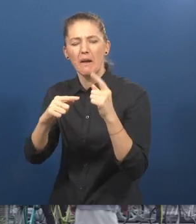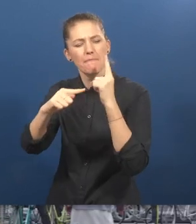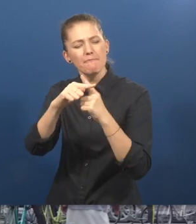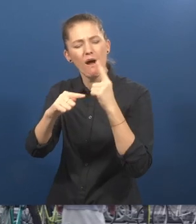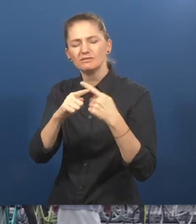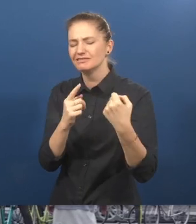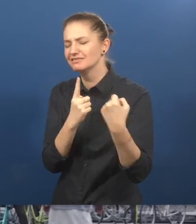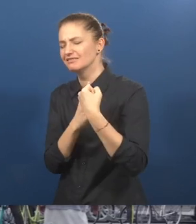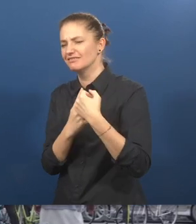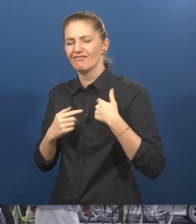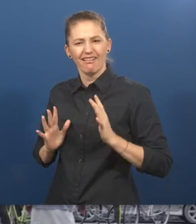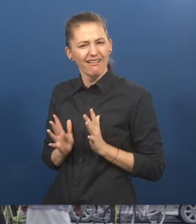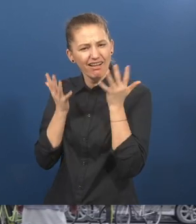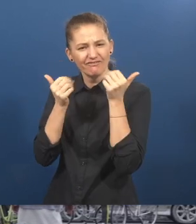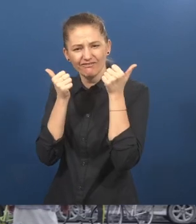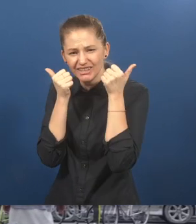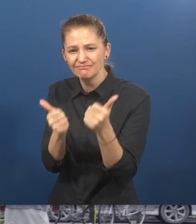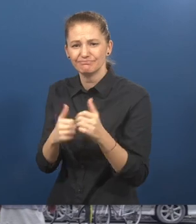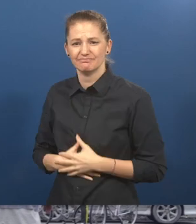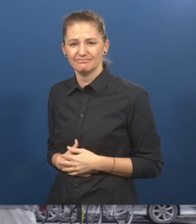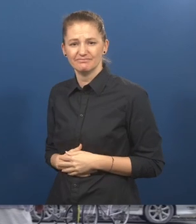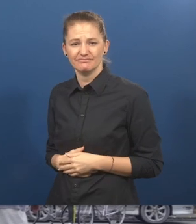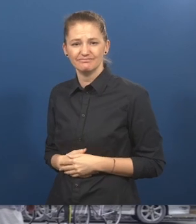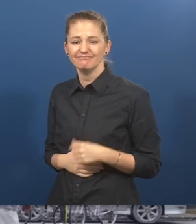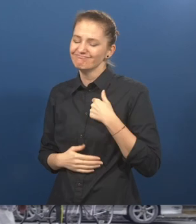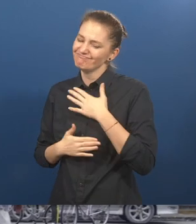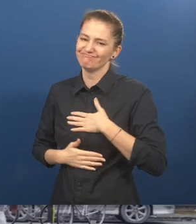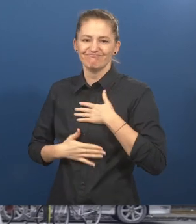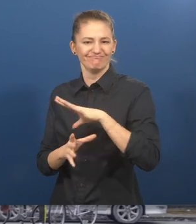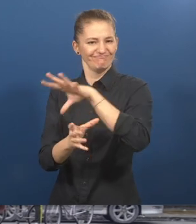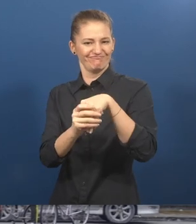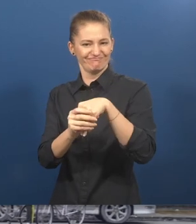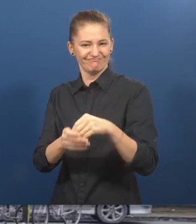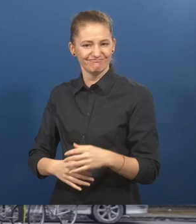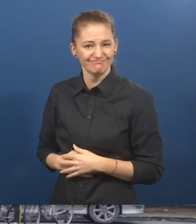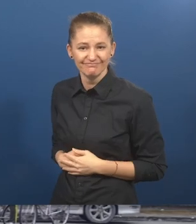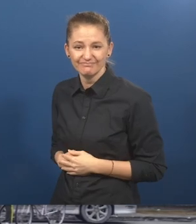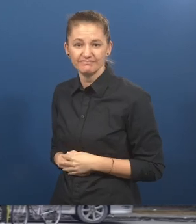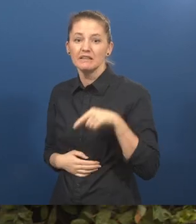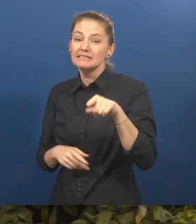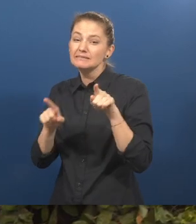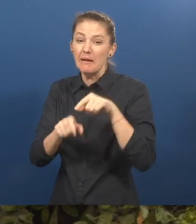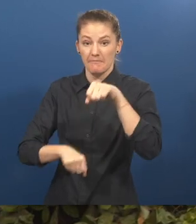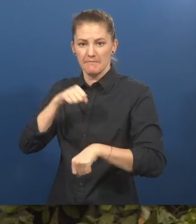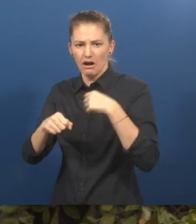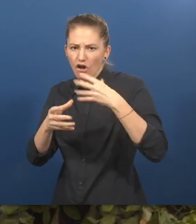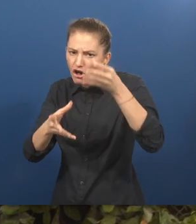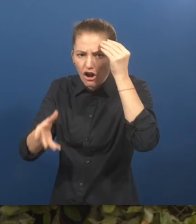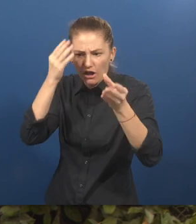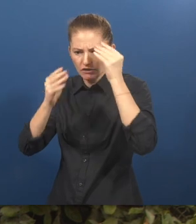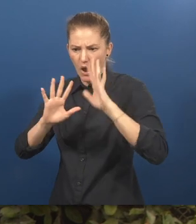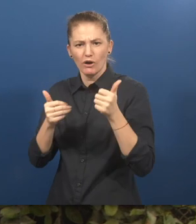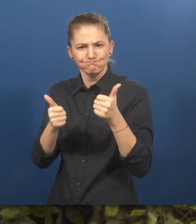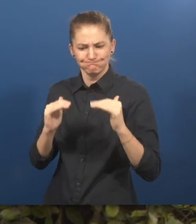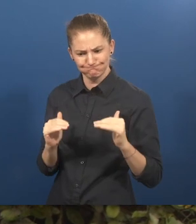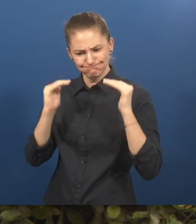true after being part of this wonderful bicycle rehabilitation program. Under this program, I learned bicycle training, which improved my mobility and